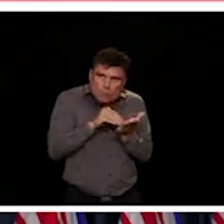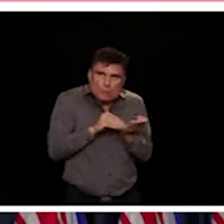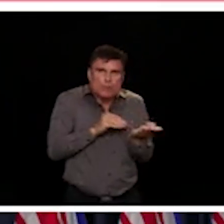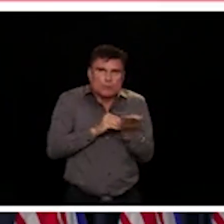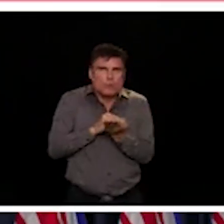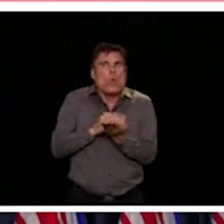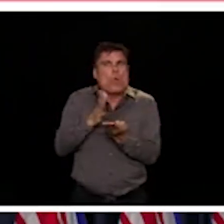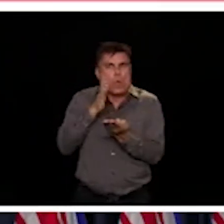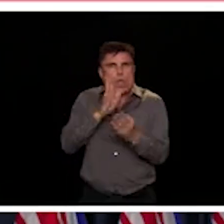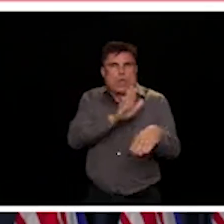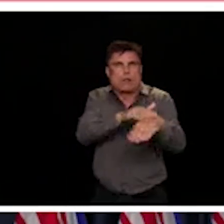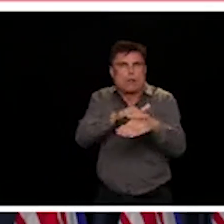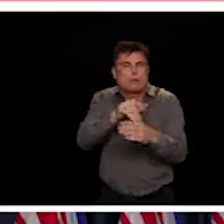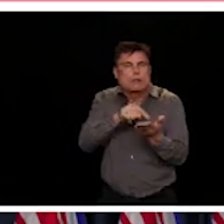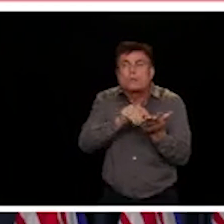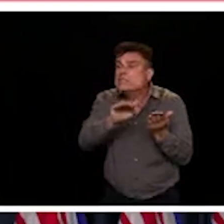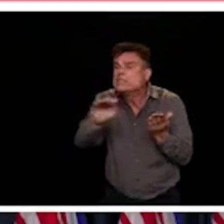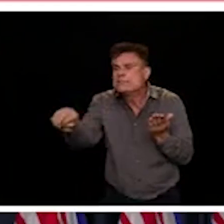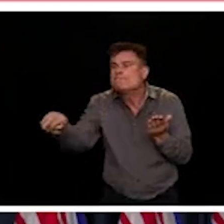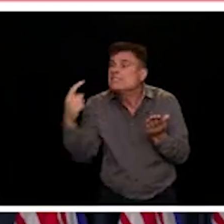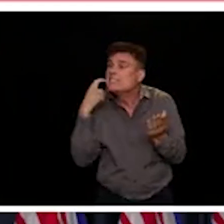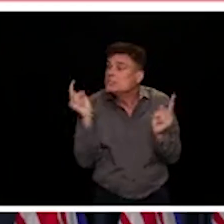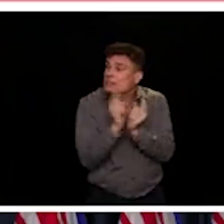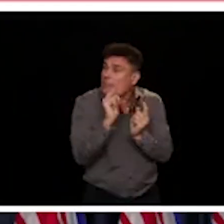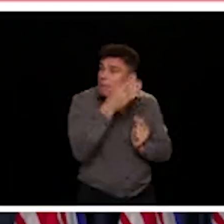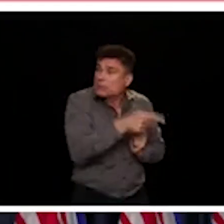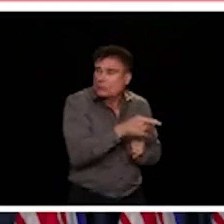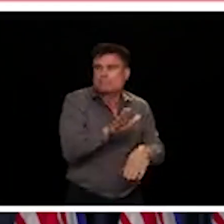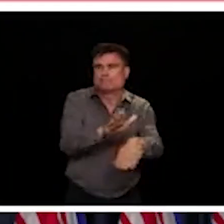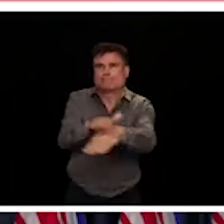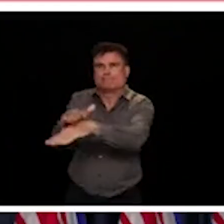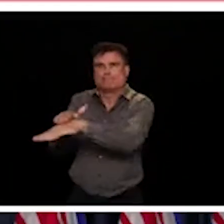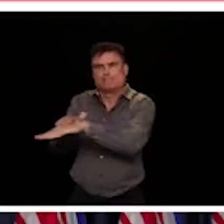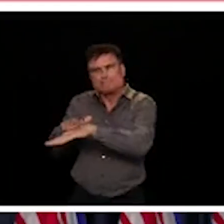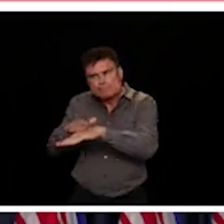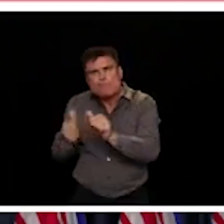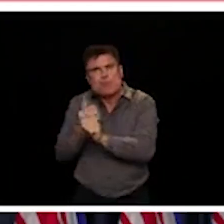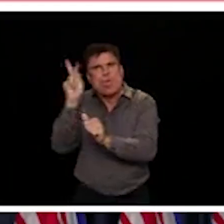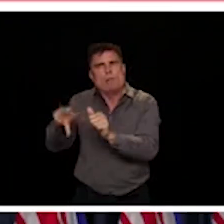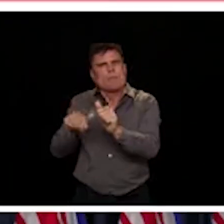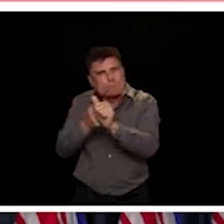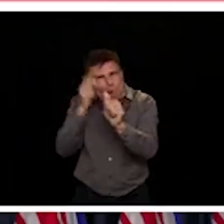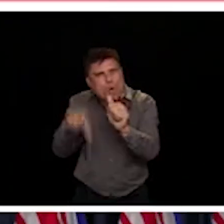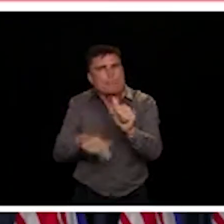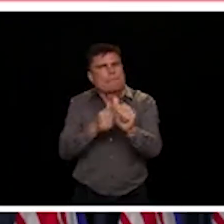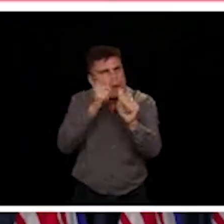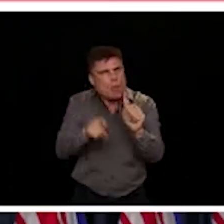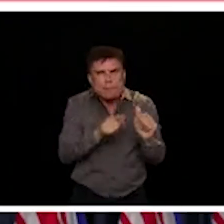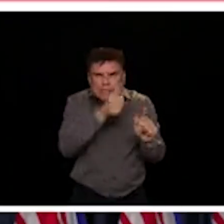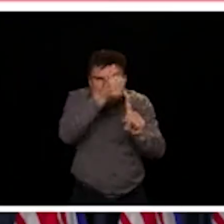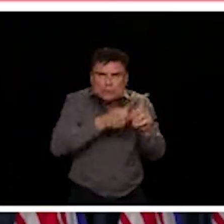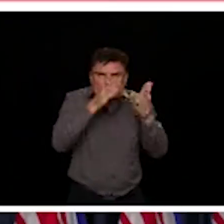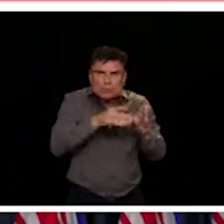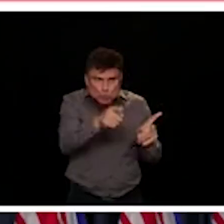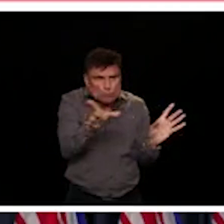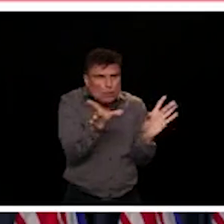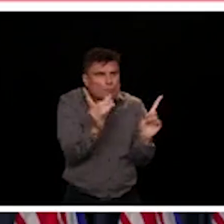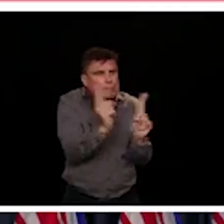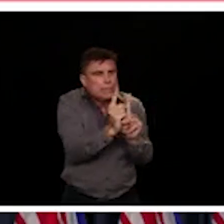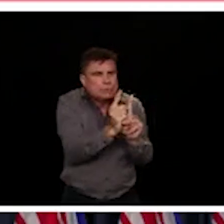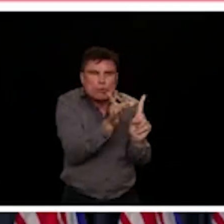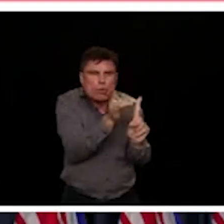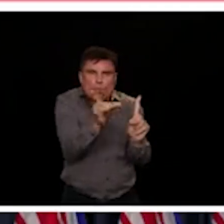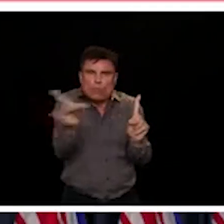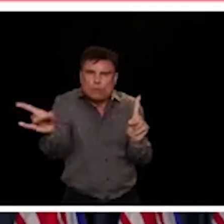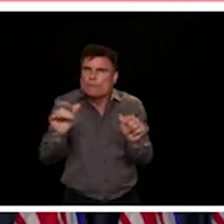So this is our conclusions. As we've relaxed distancing measures, the strong contact tracing in